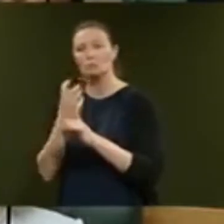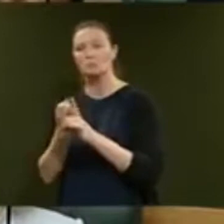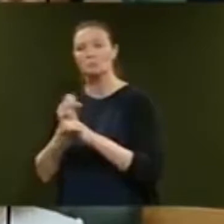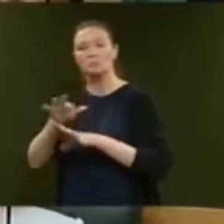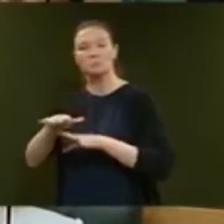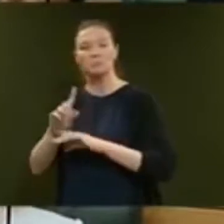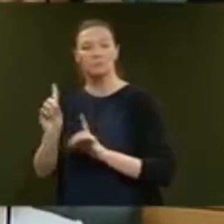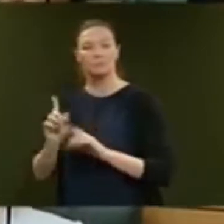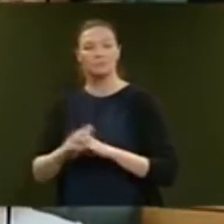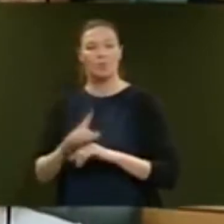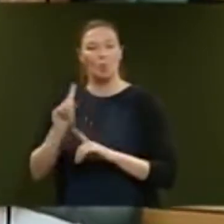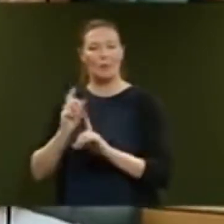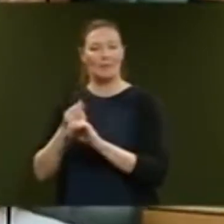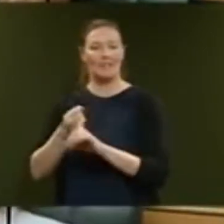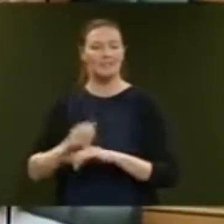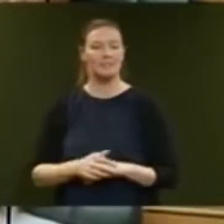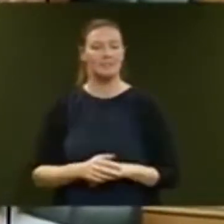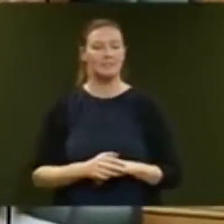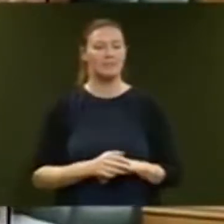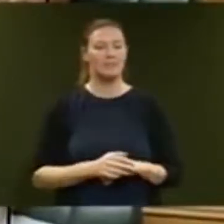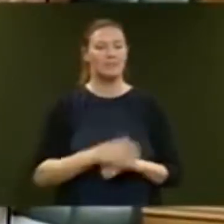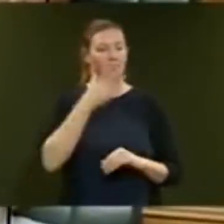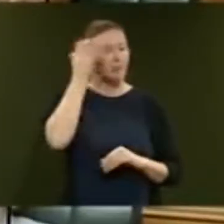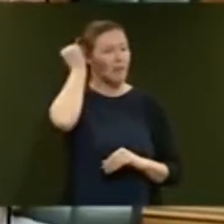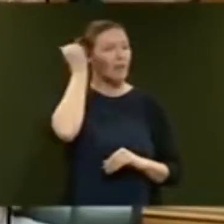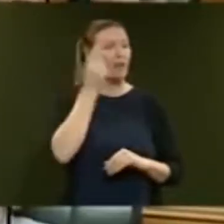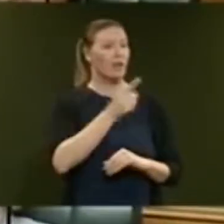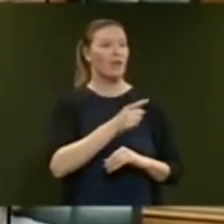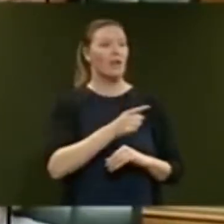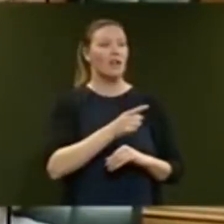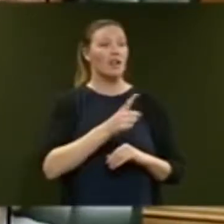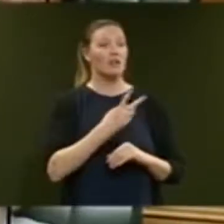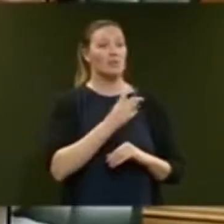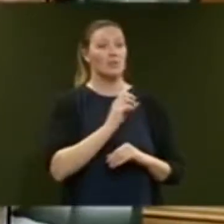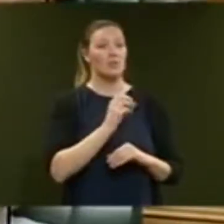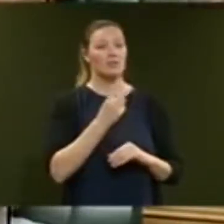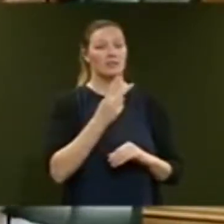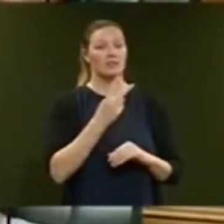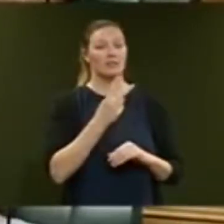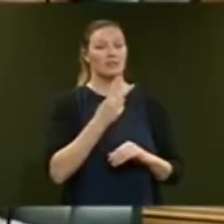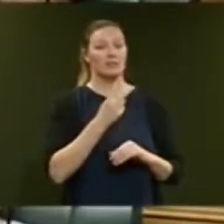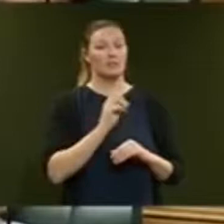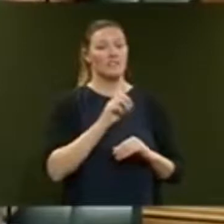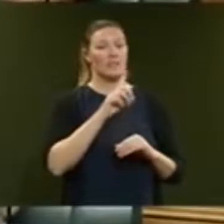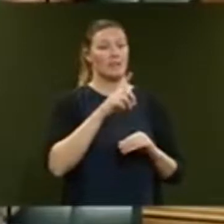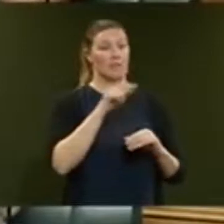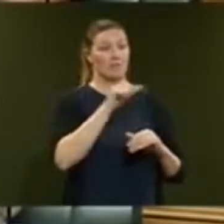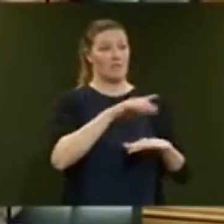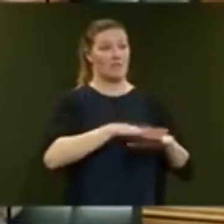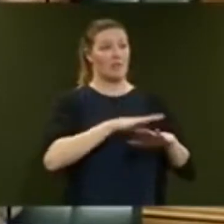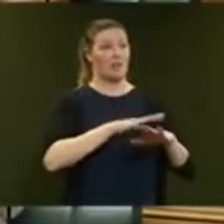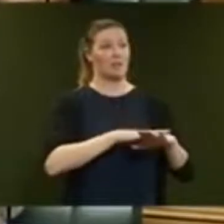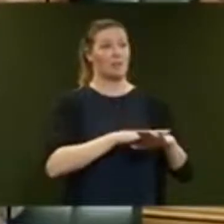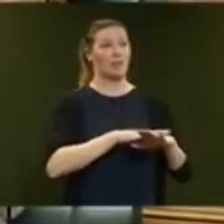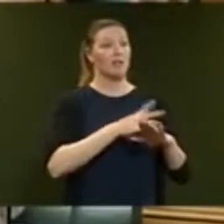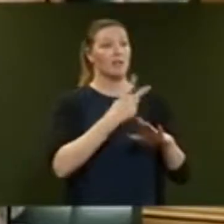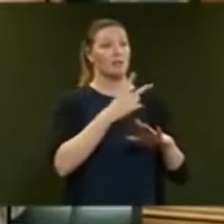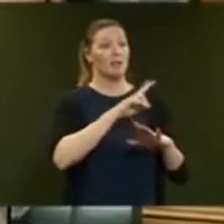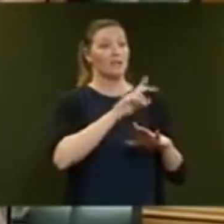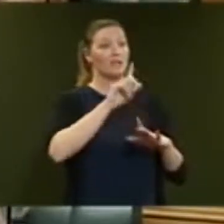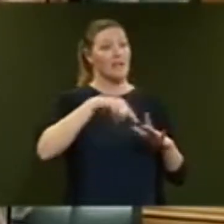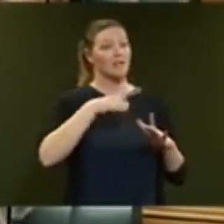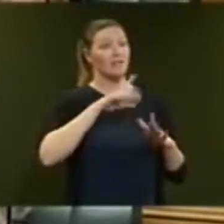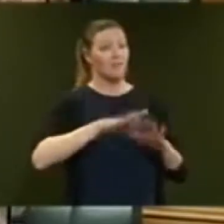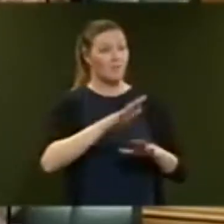Cepaloni. Yes. By 2020-21, around 384,000 families with dependent children will be